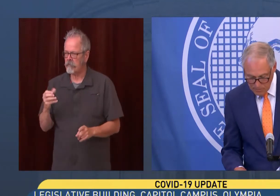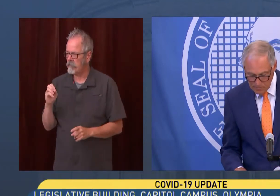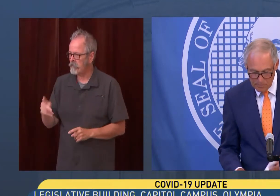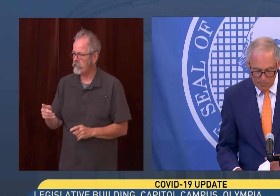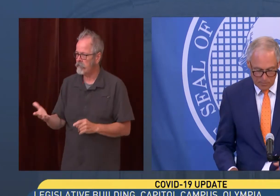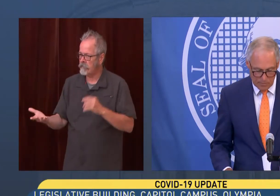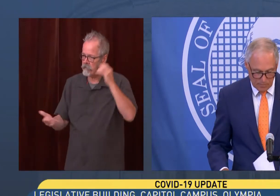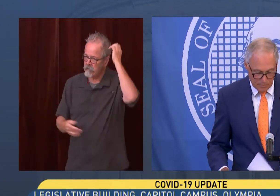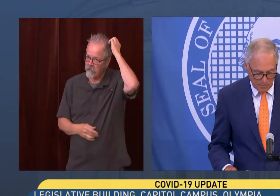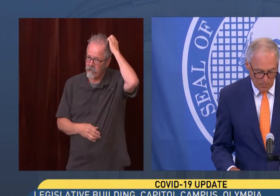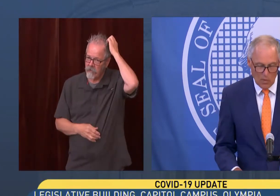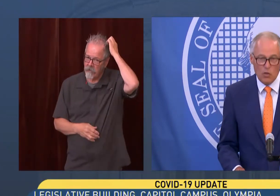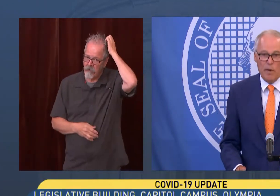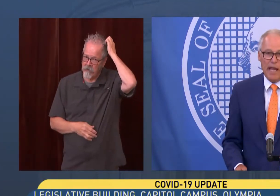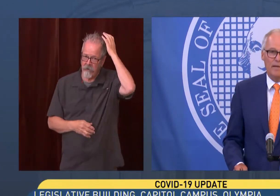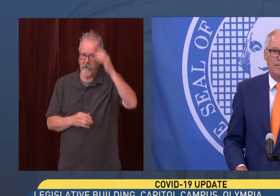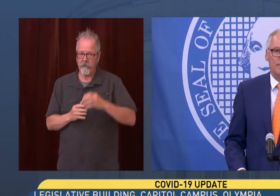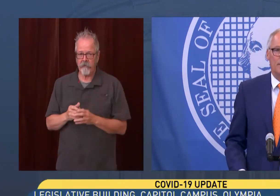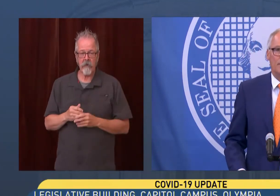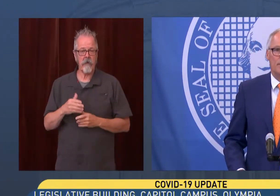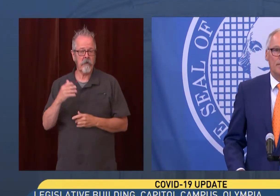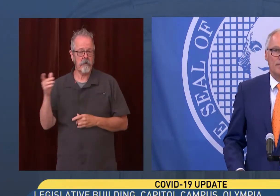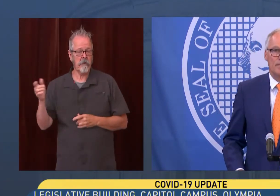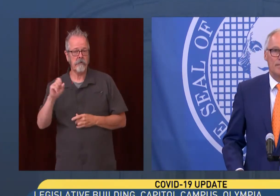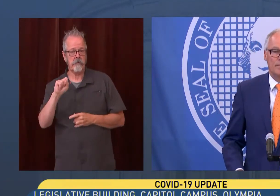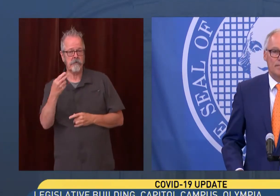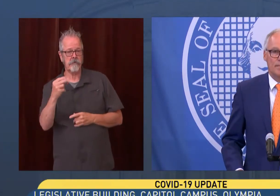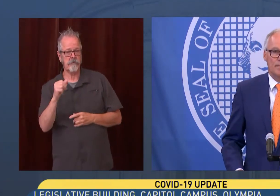Thank you, Governor. Can you hear me okay? You bet. You bet.